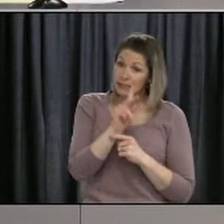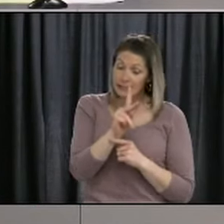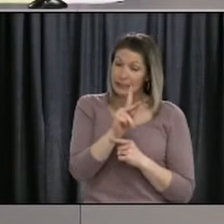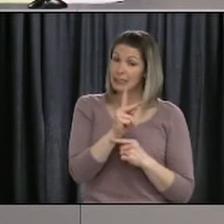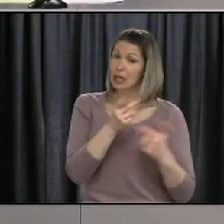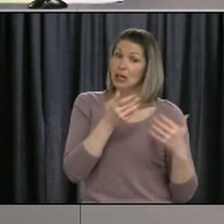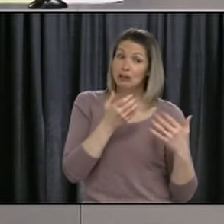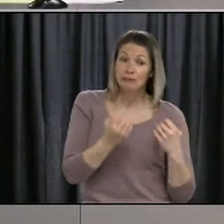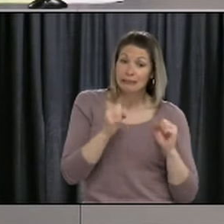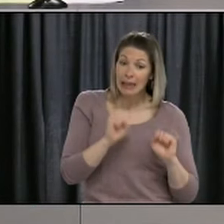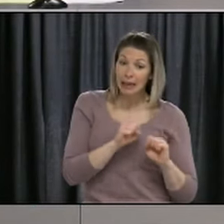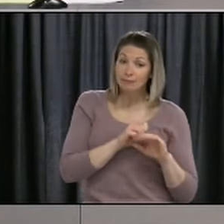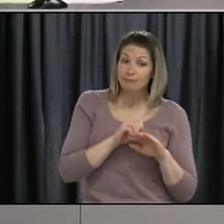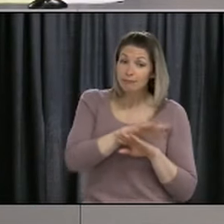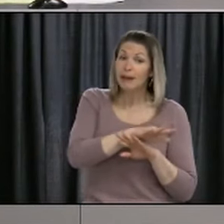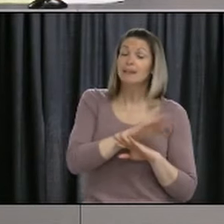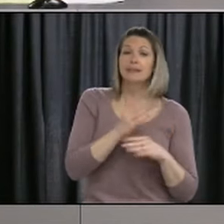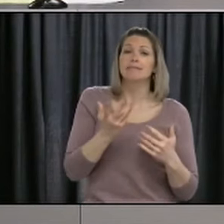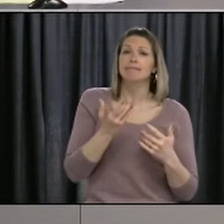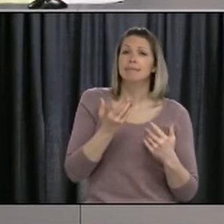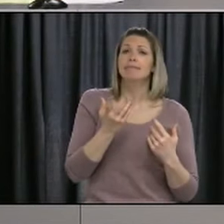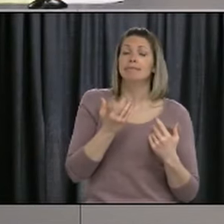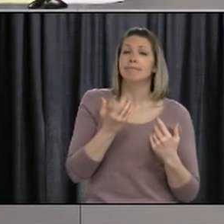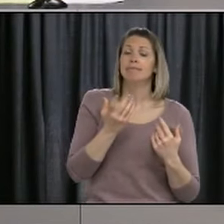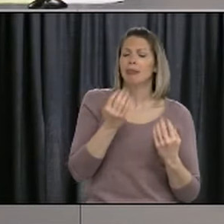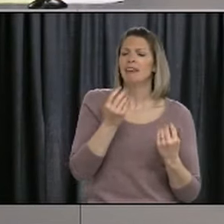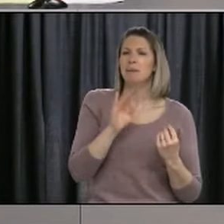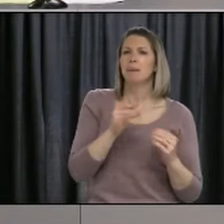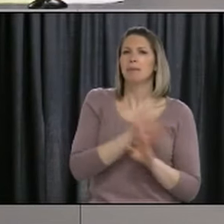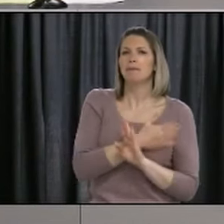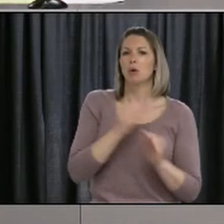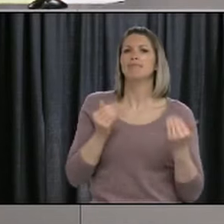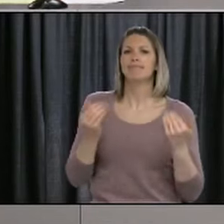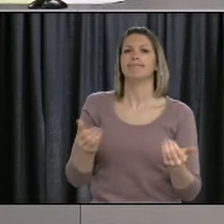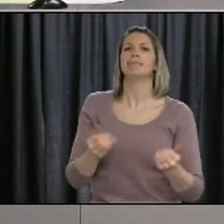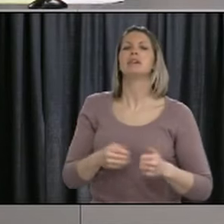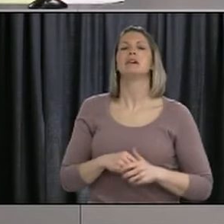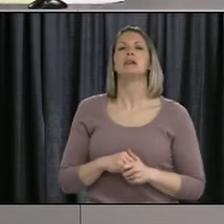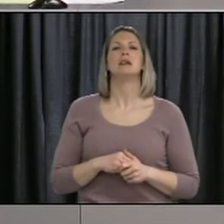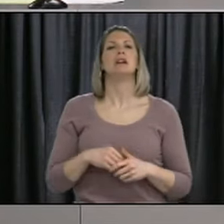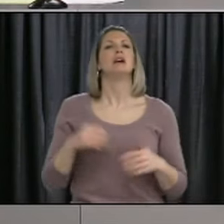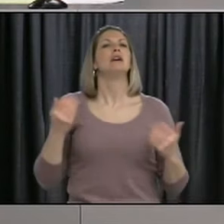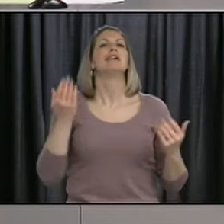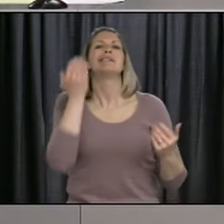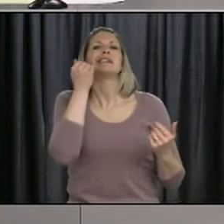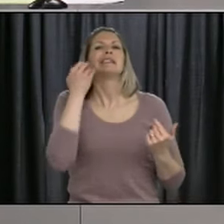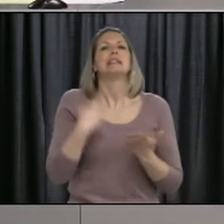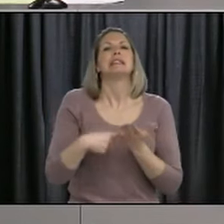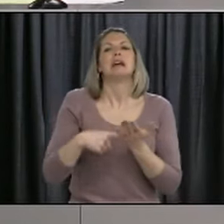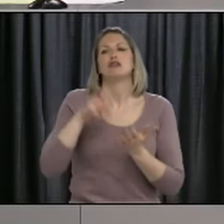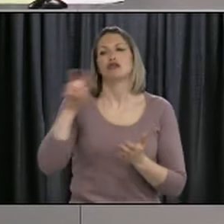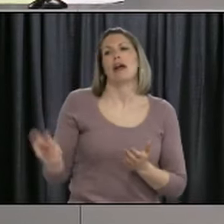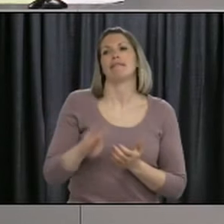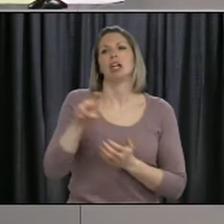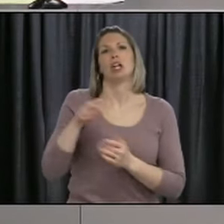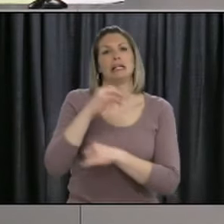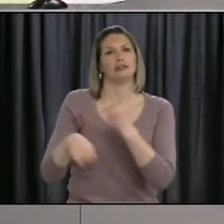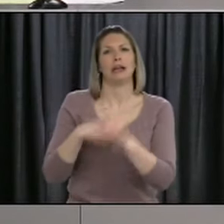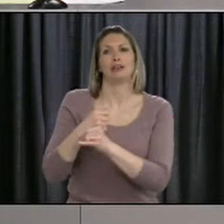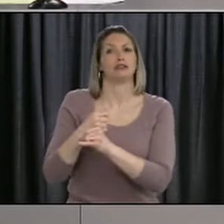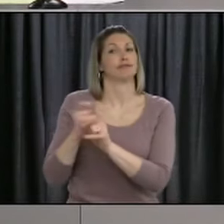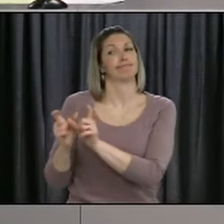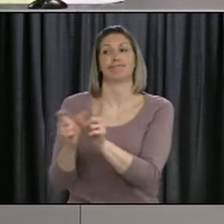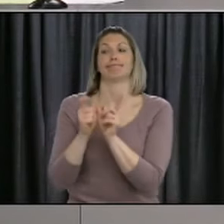You've mentioned that vacations will certainly look very different, no international travel. There's still no non-essential